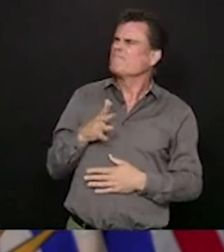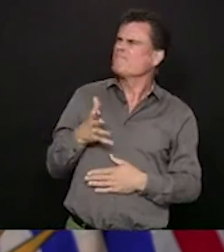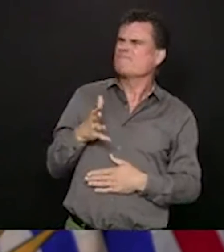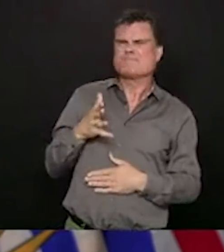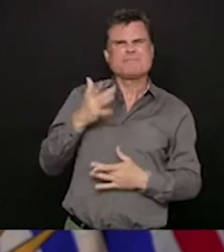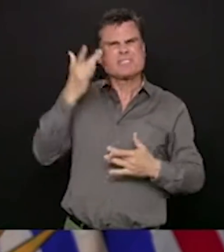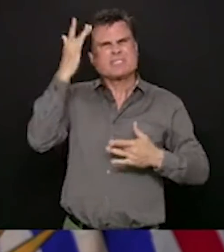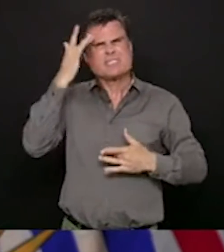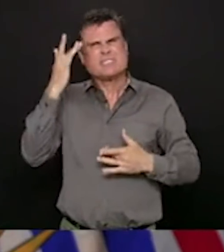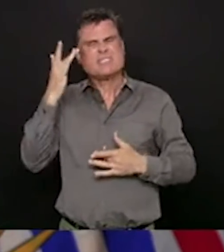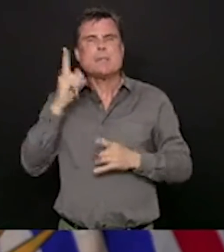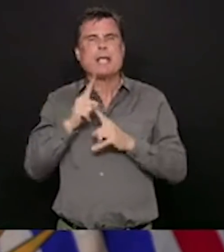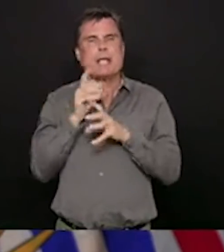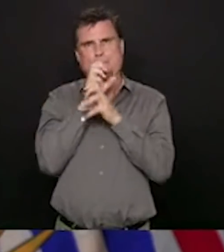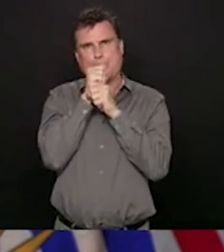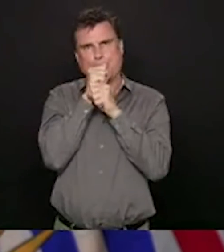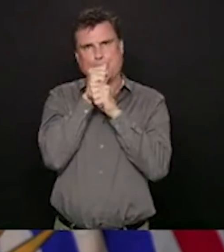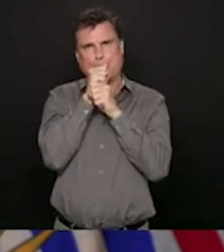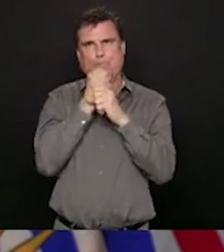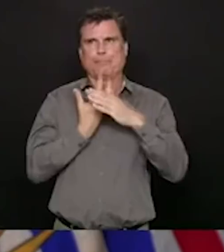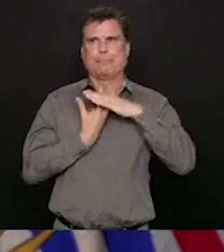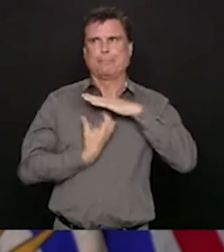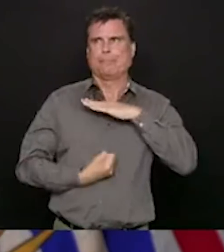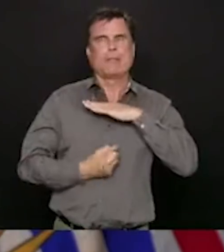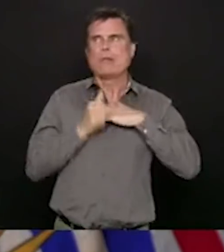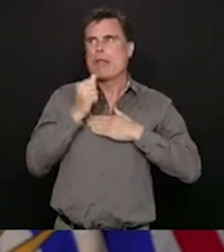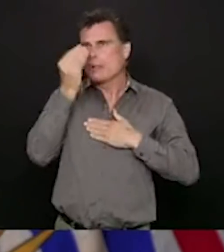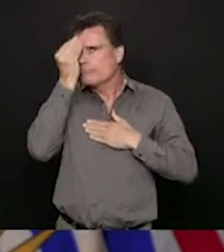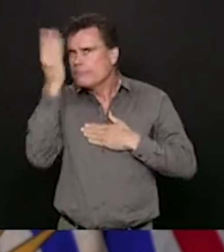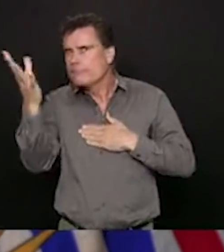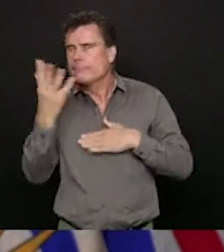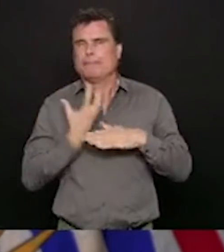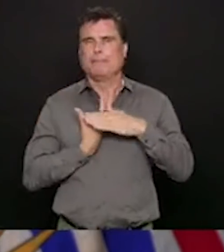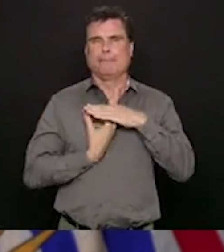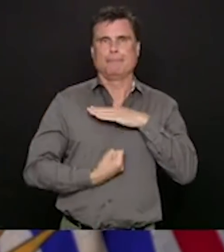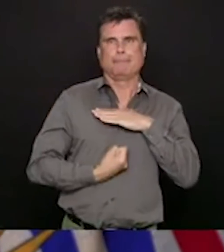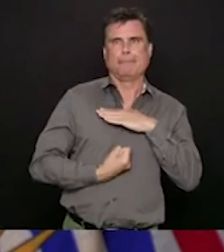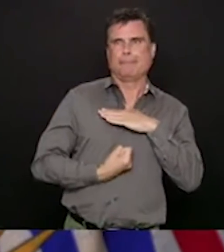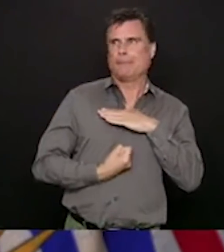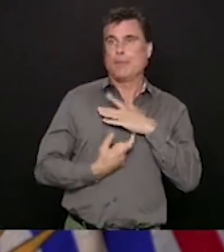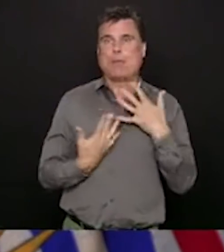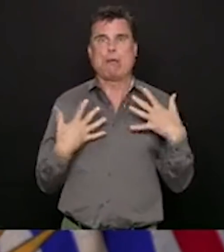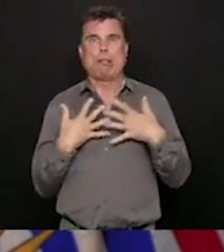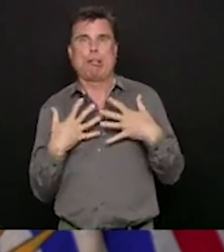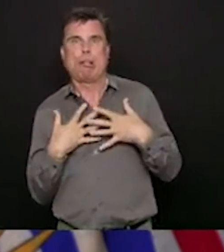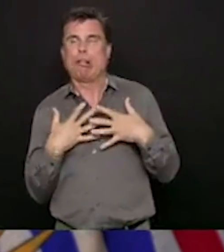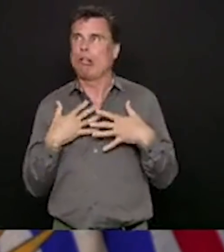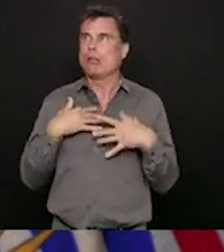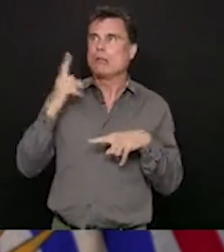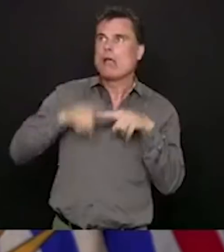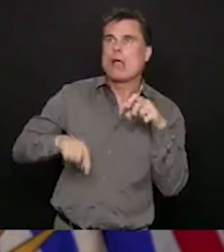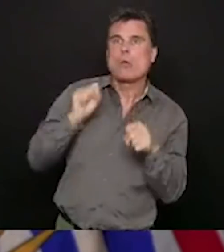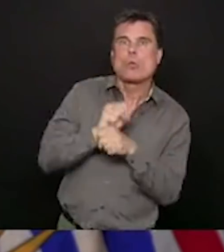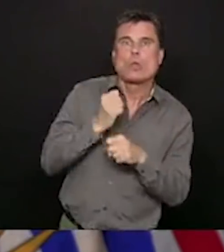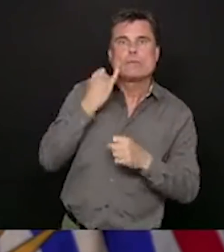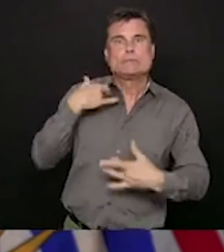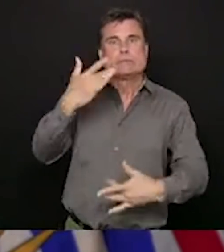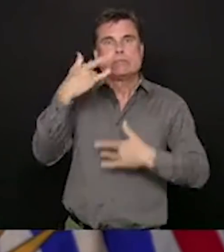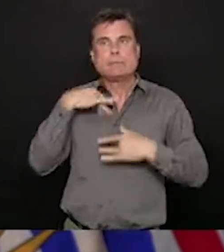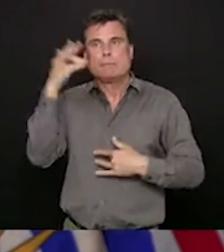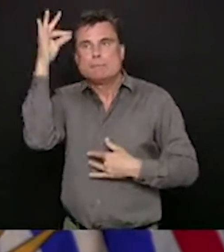related to concerns about employment, and concerns about passing it on to others. So we have taken an approach